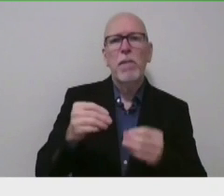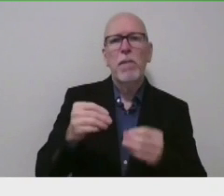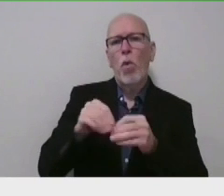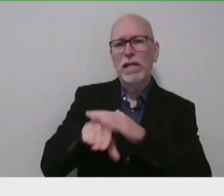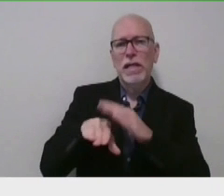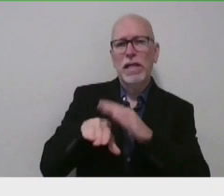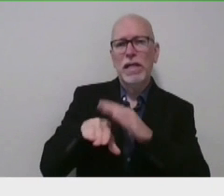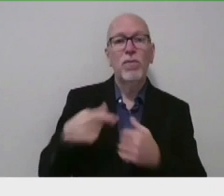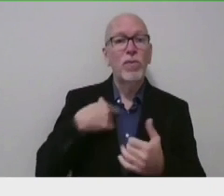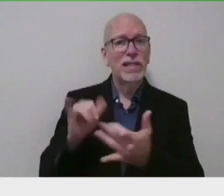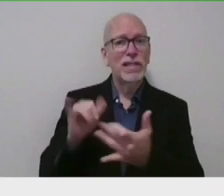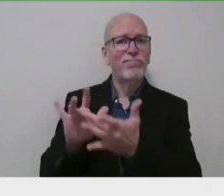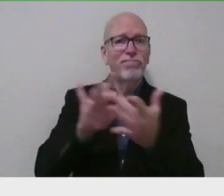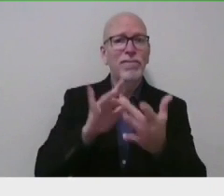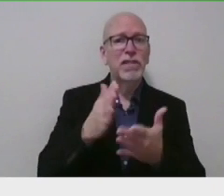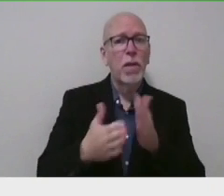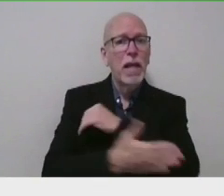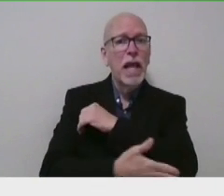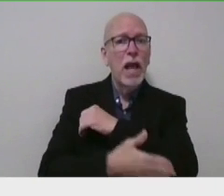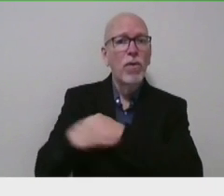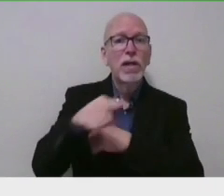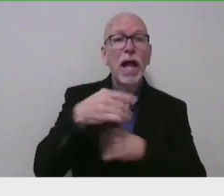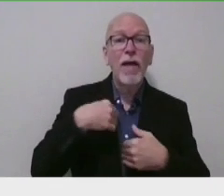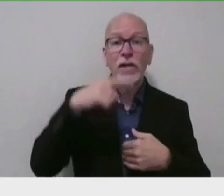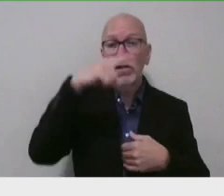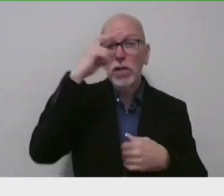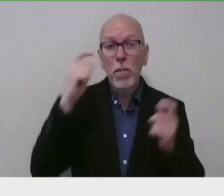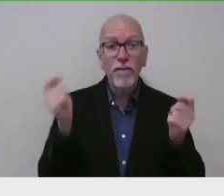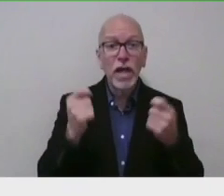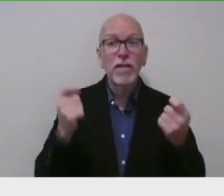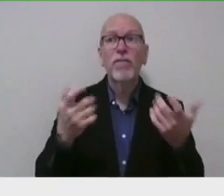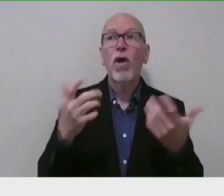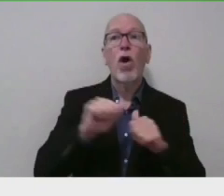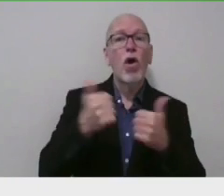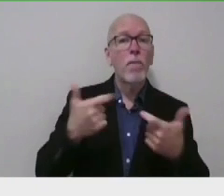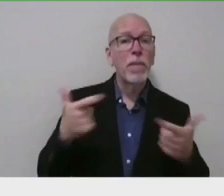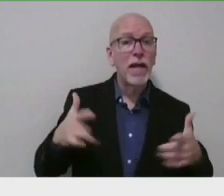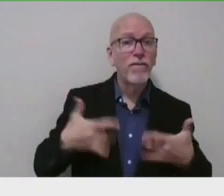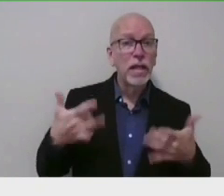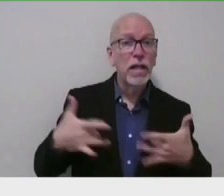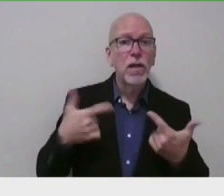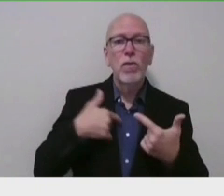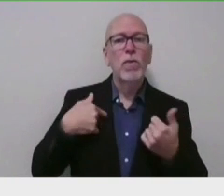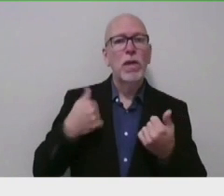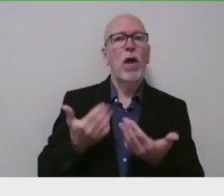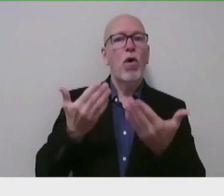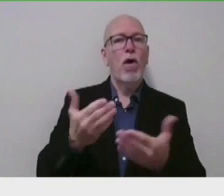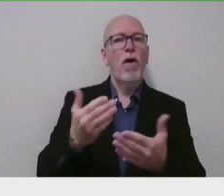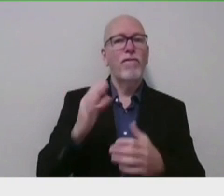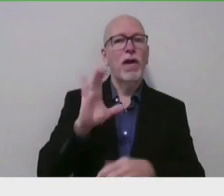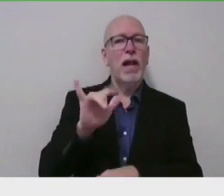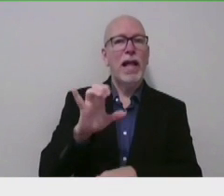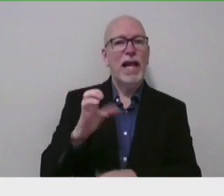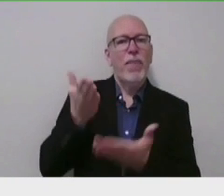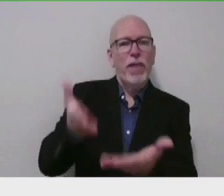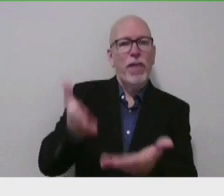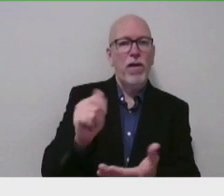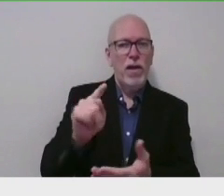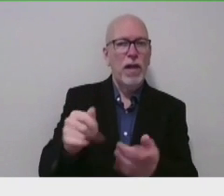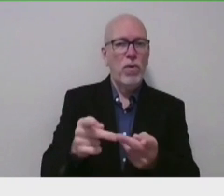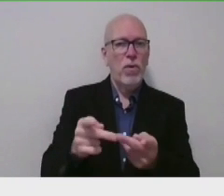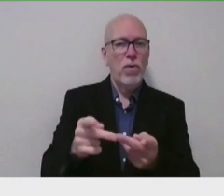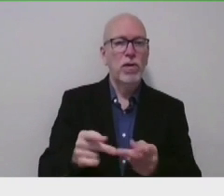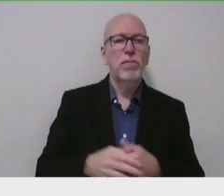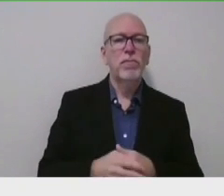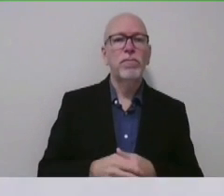counties to identify vaccines big summer festivals and other popular events so that we can offer mobile clinics at those locations. We have taken